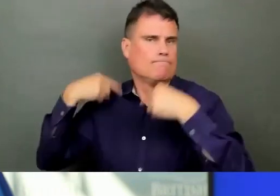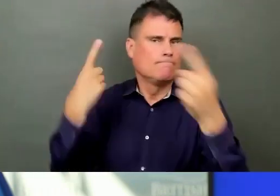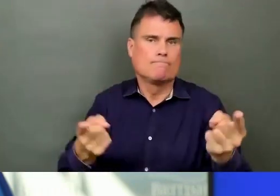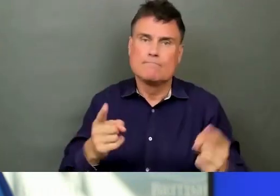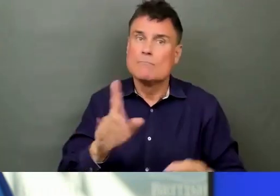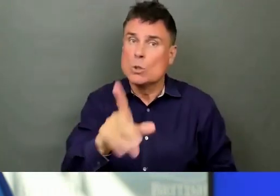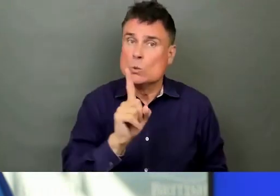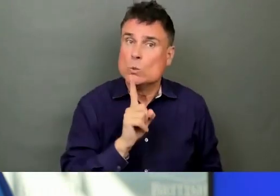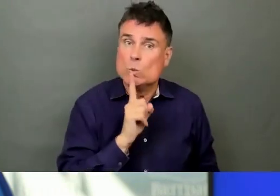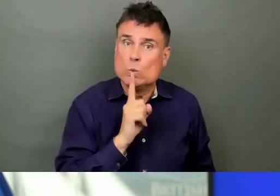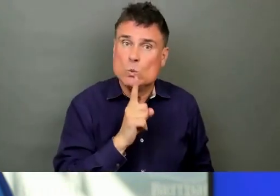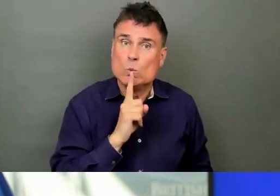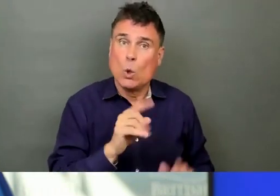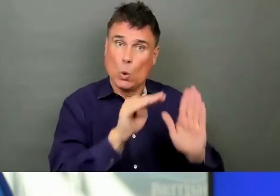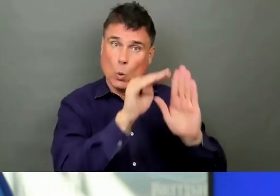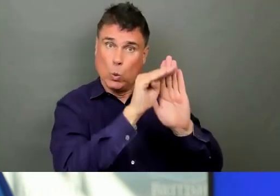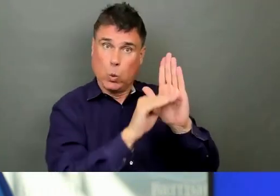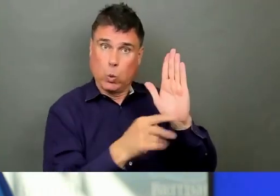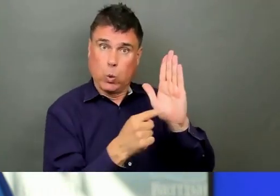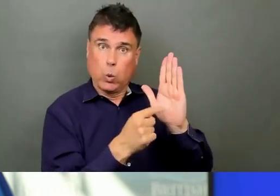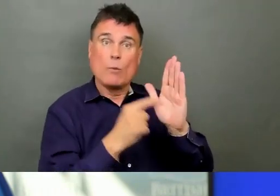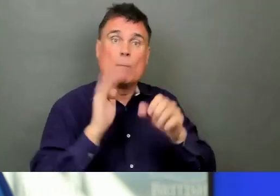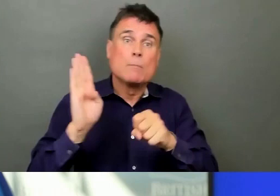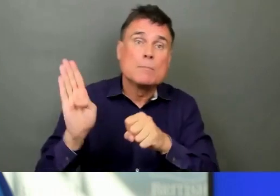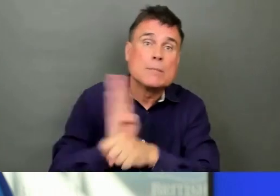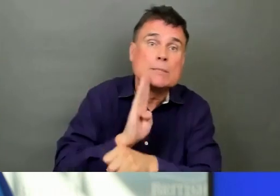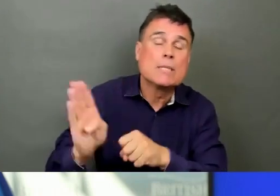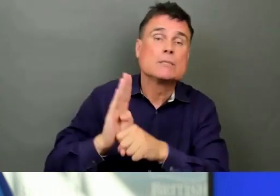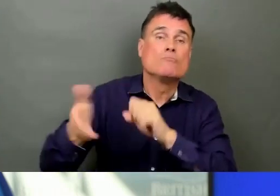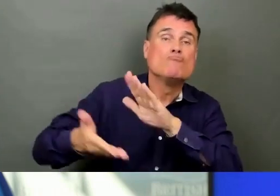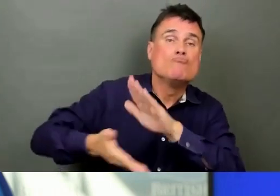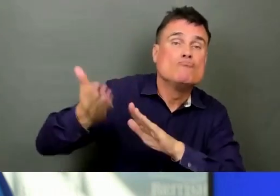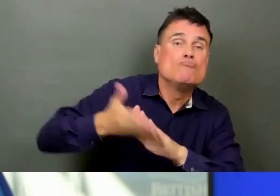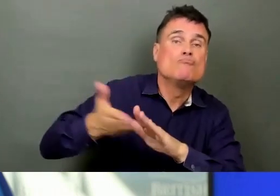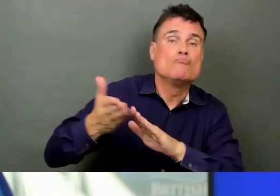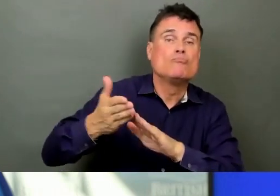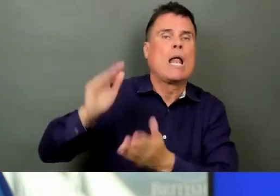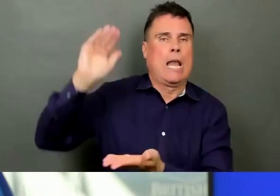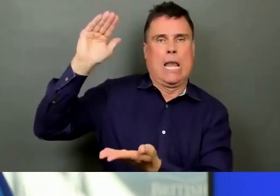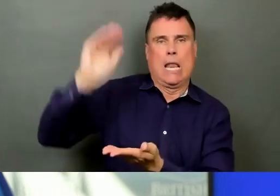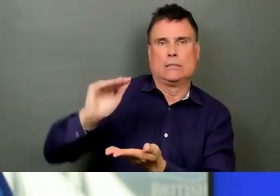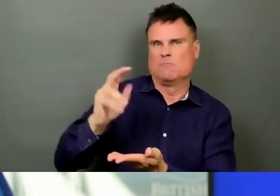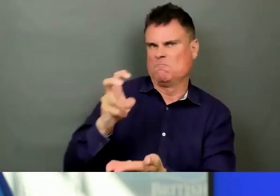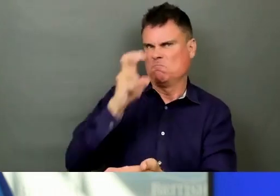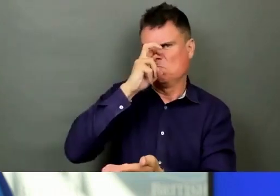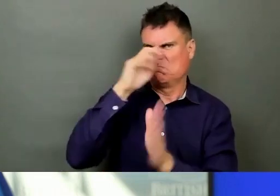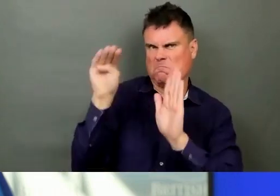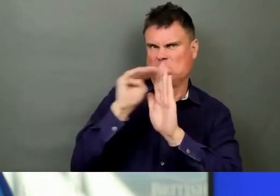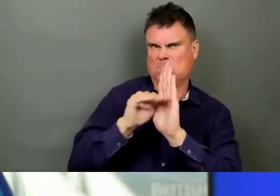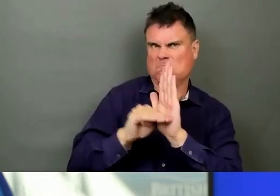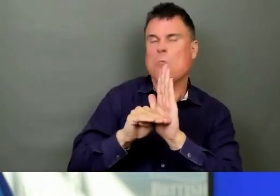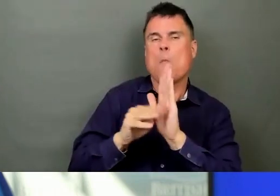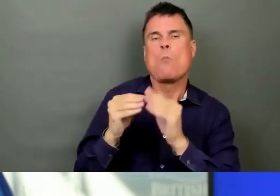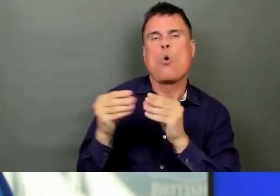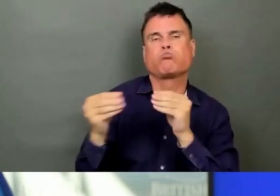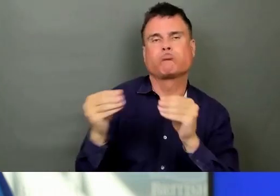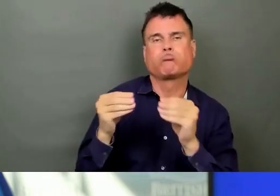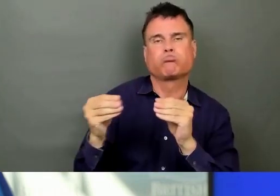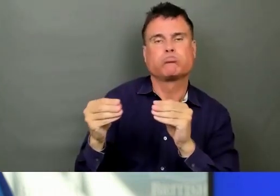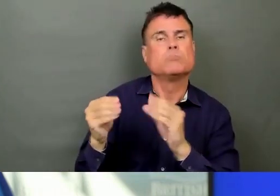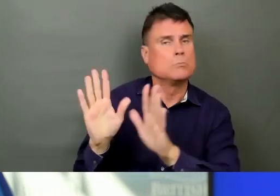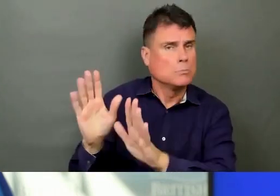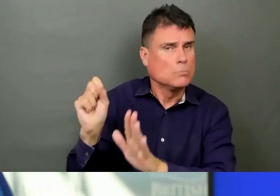step 3 right now of our plan, our reopening plan and step 4 is